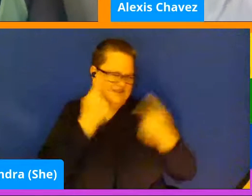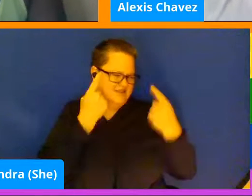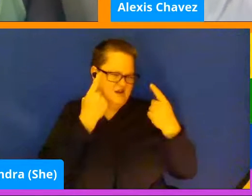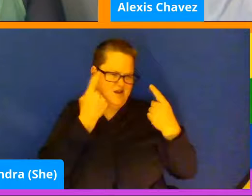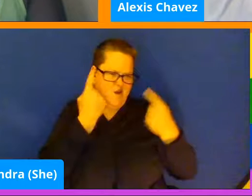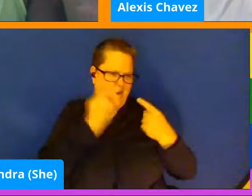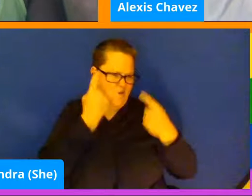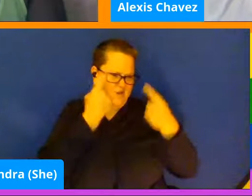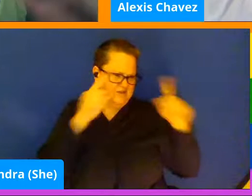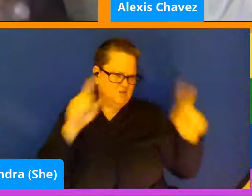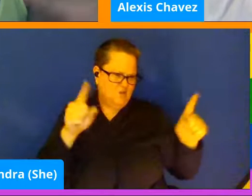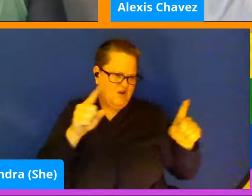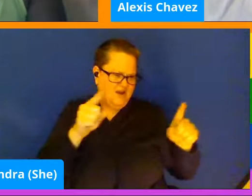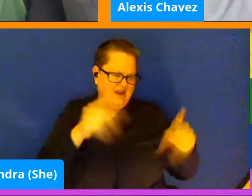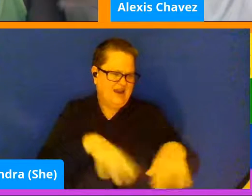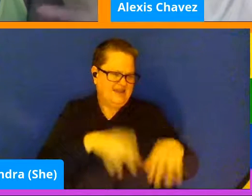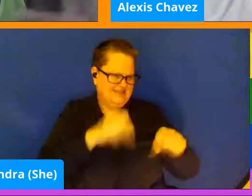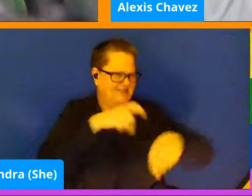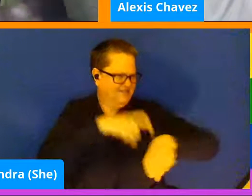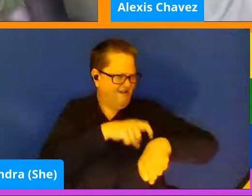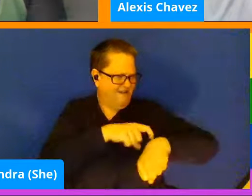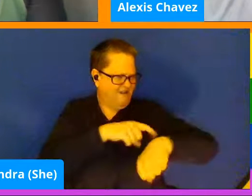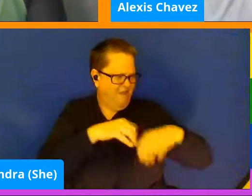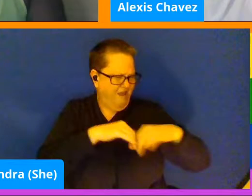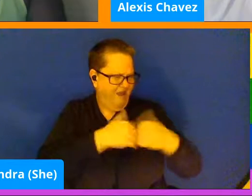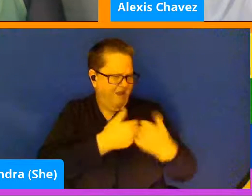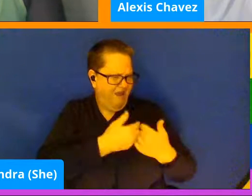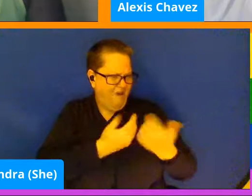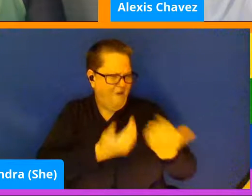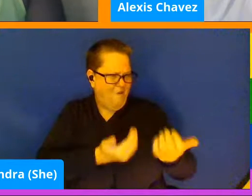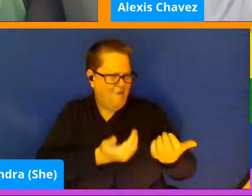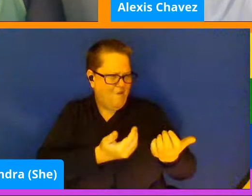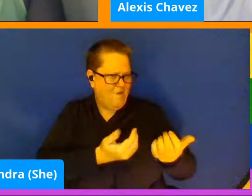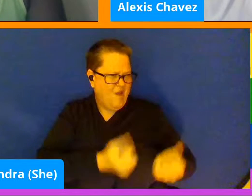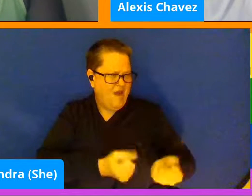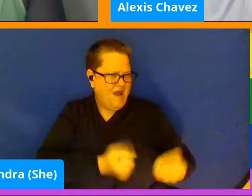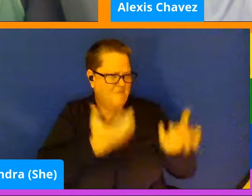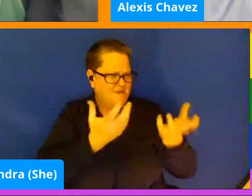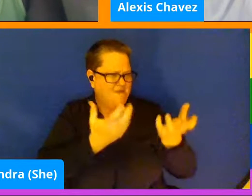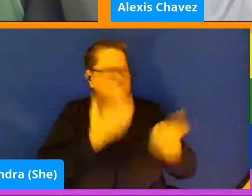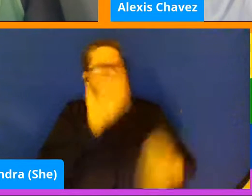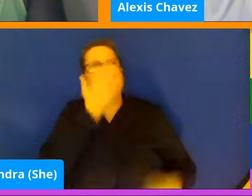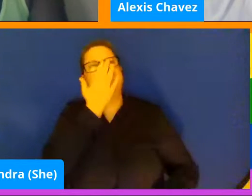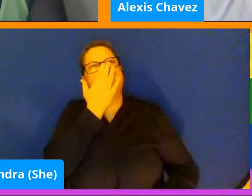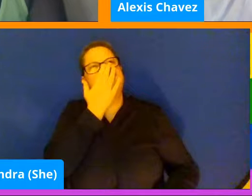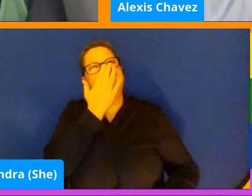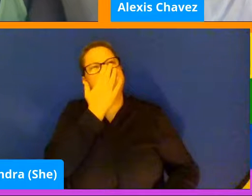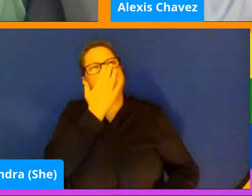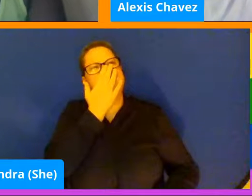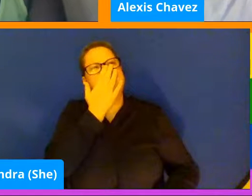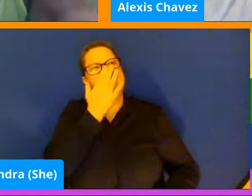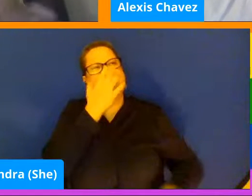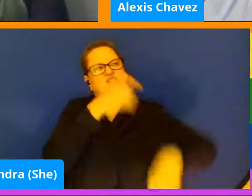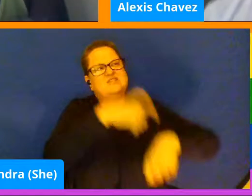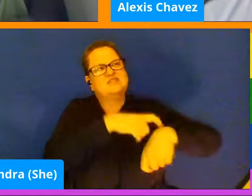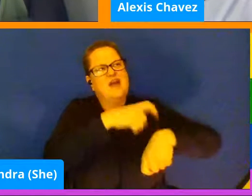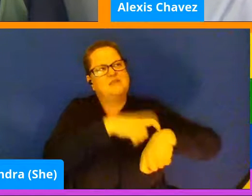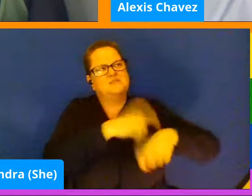it takes time sometimes. And like how much time should you give